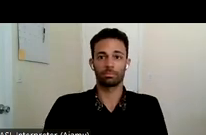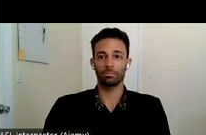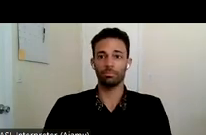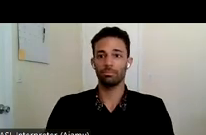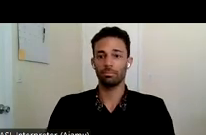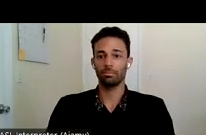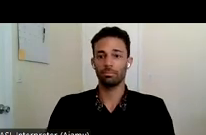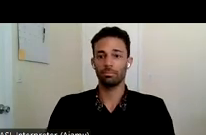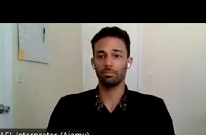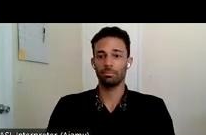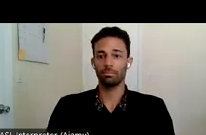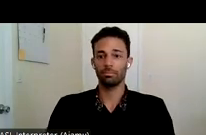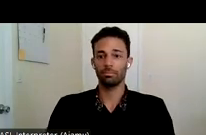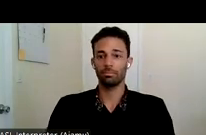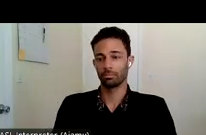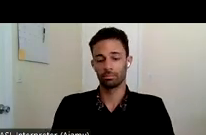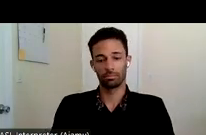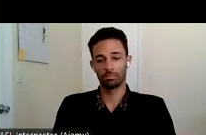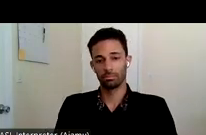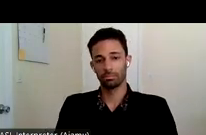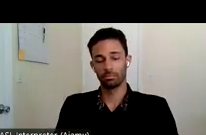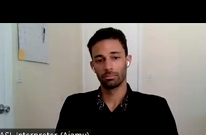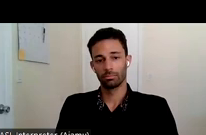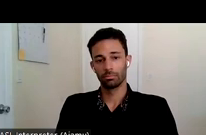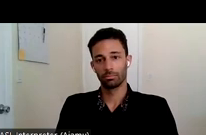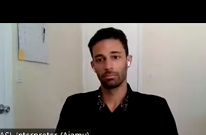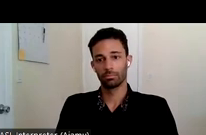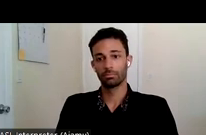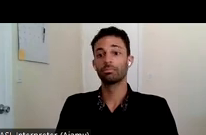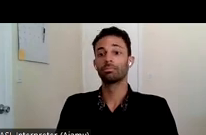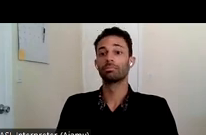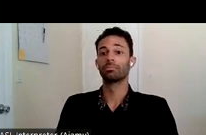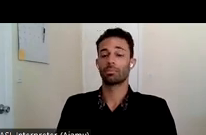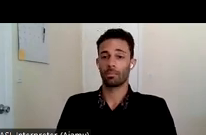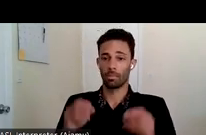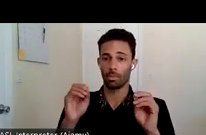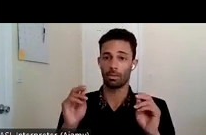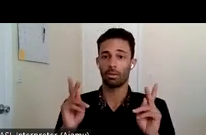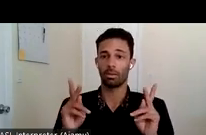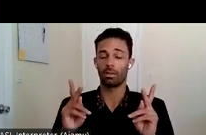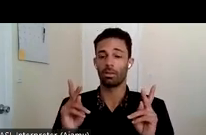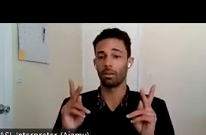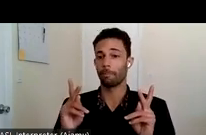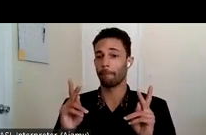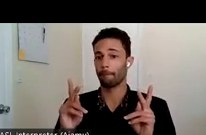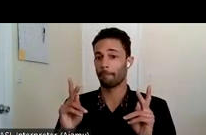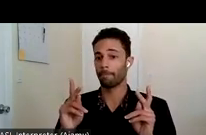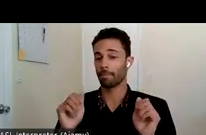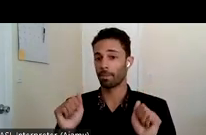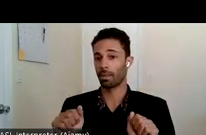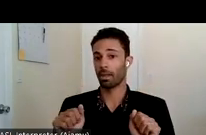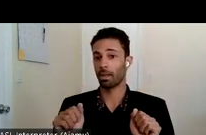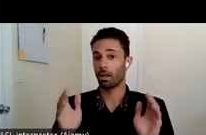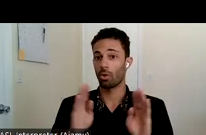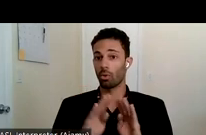um here's um that uh we can move forward in the agenda we can close pump public